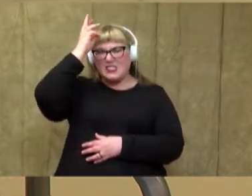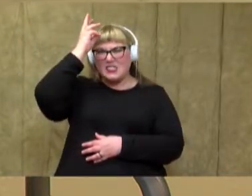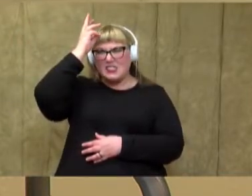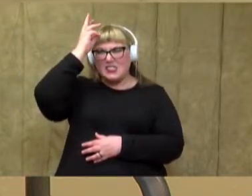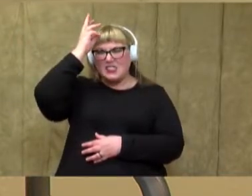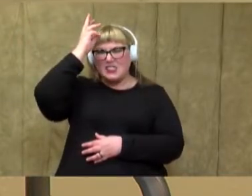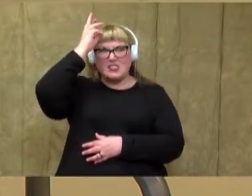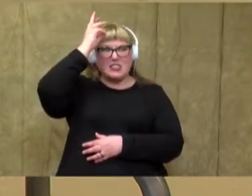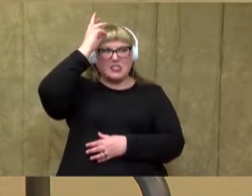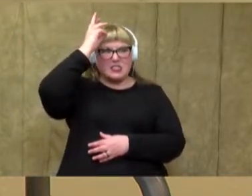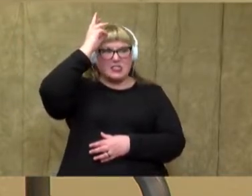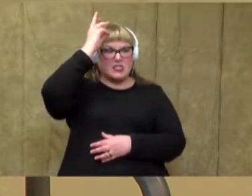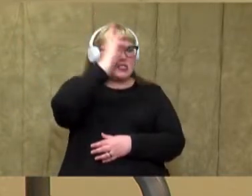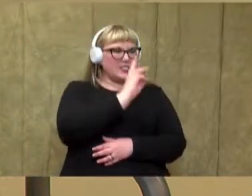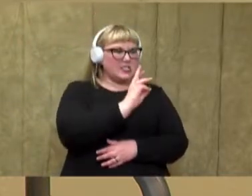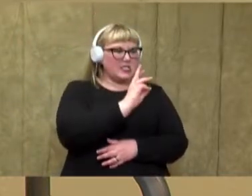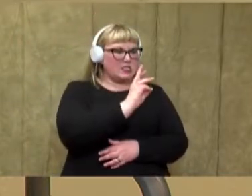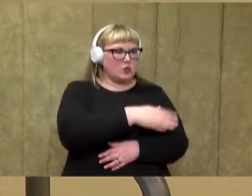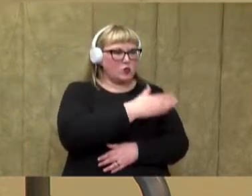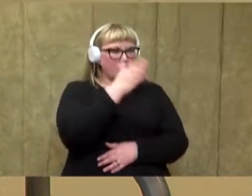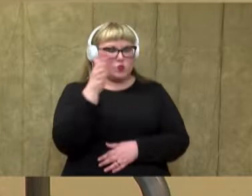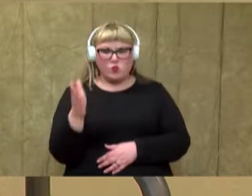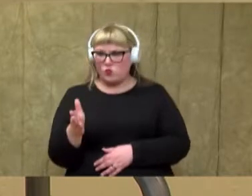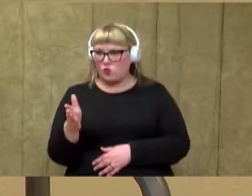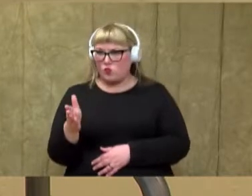next number that we are going to say.